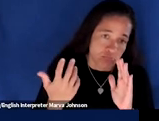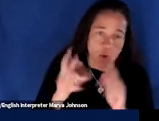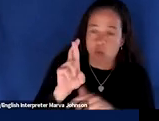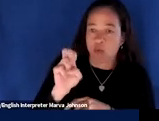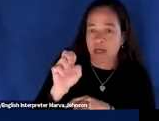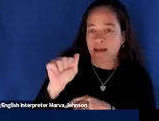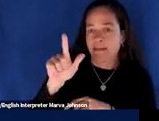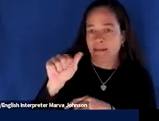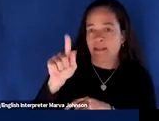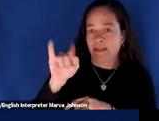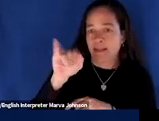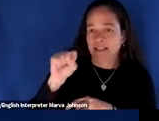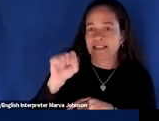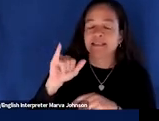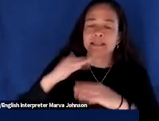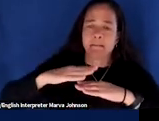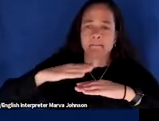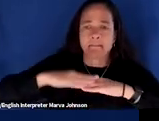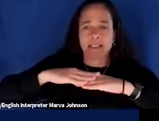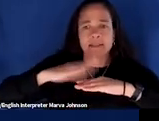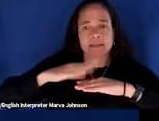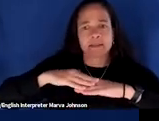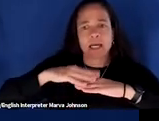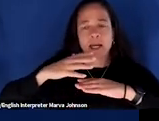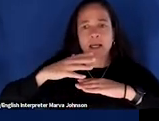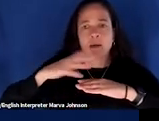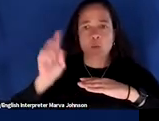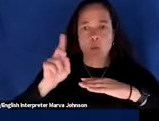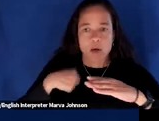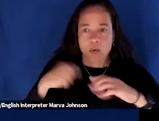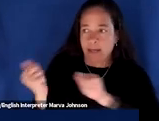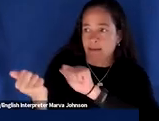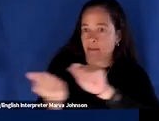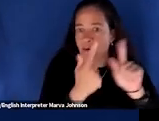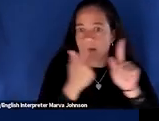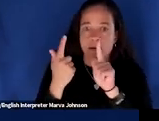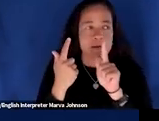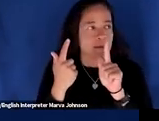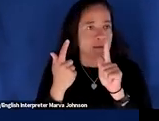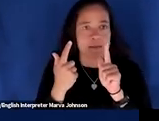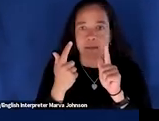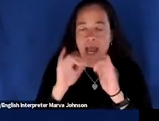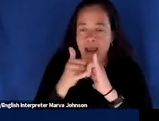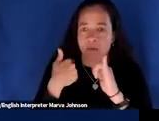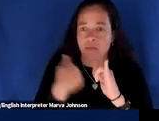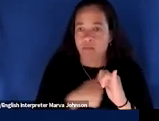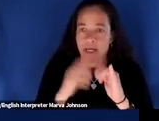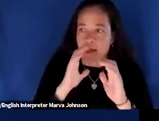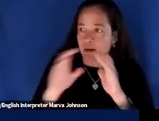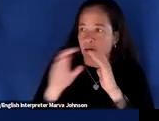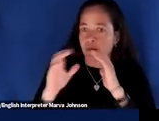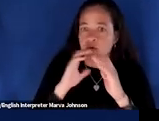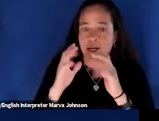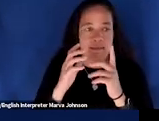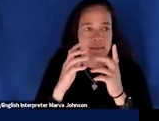the baseline platforms from which we all communicate about the issues that our audiences care about